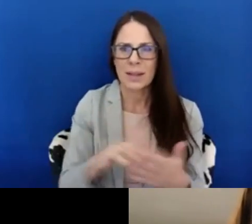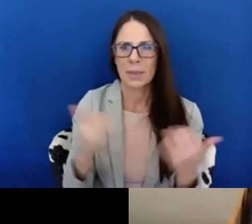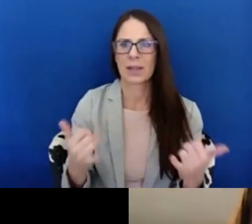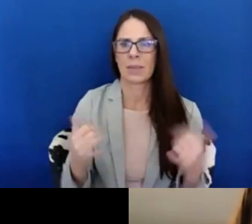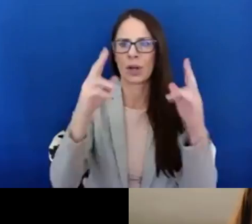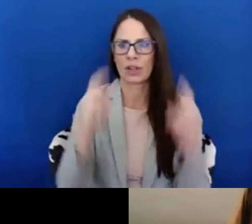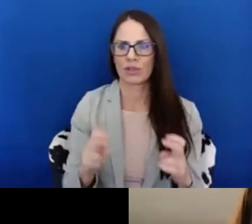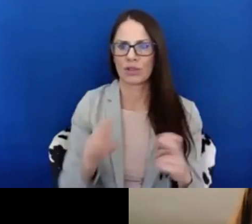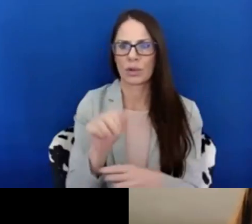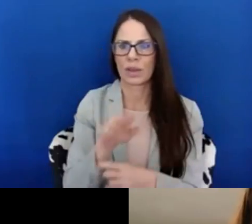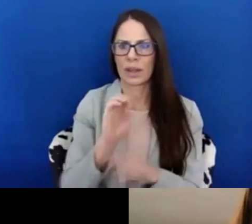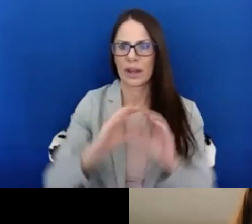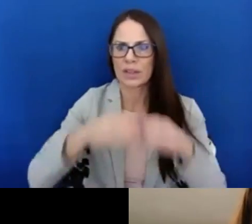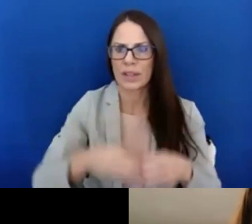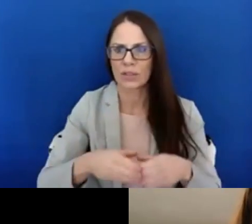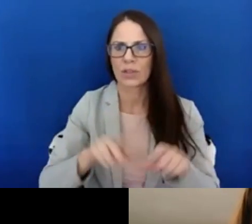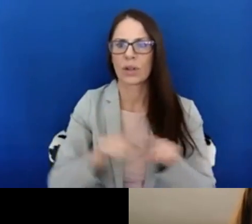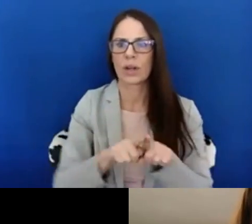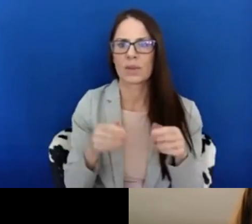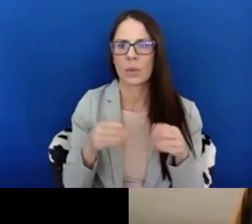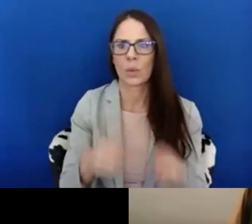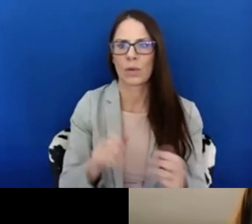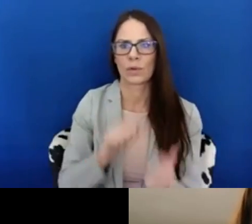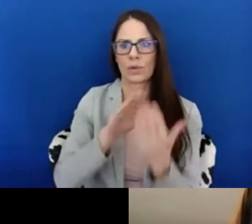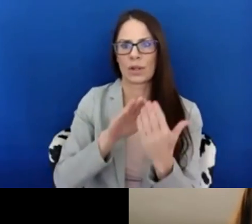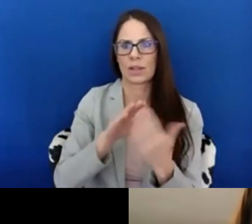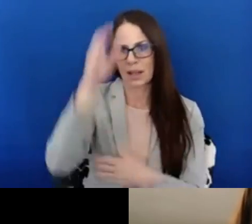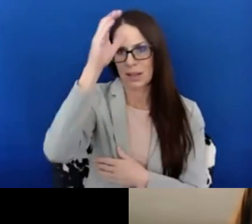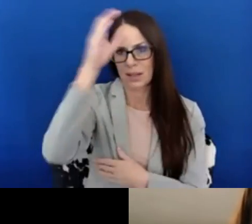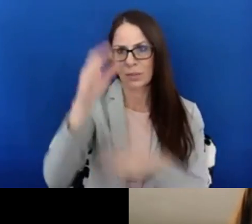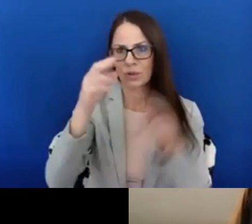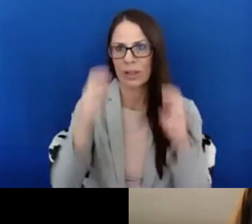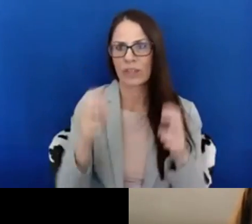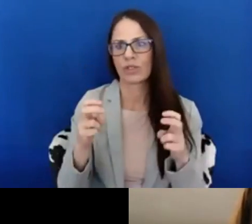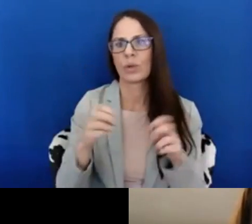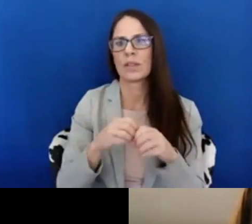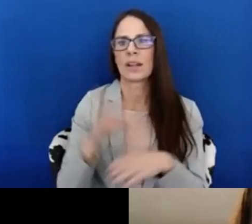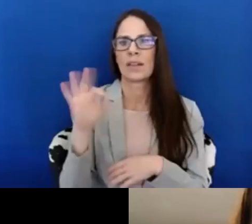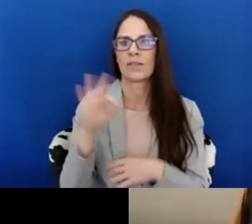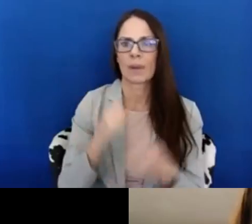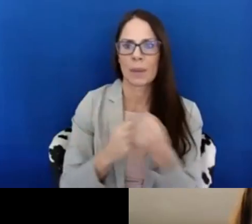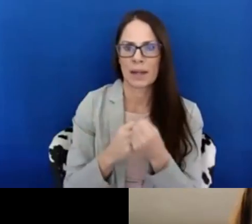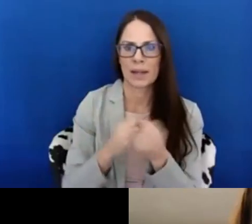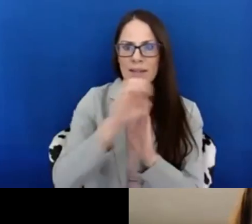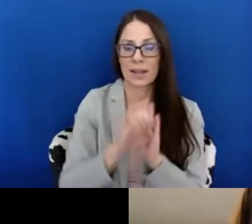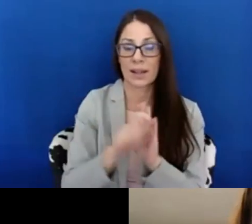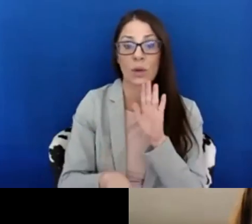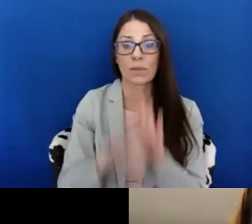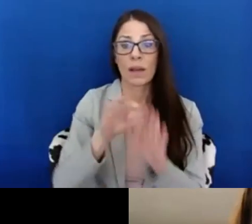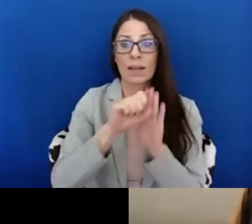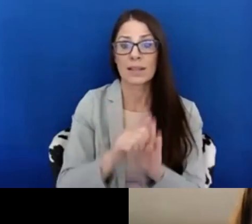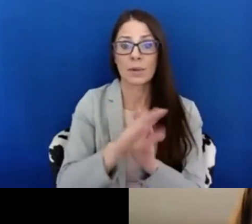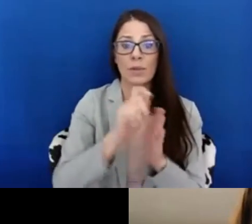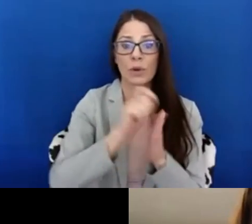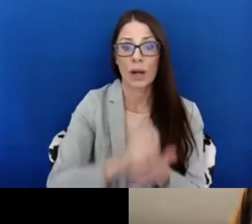conceptual issues in feminist ethics. You can find samples of her writing in the, in IJ